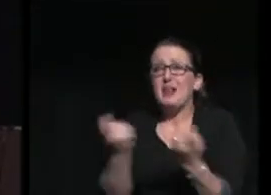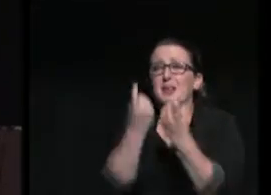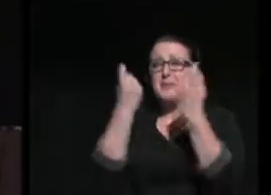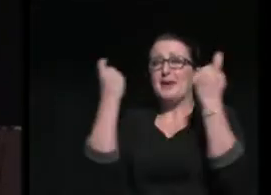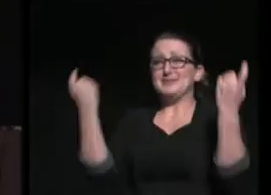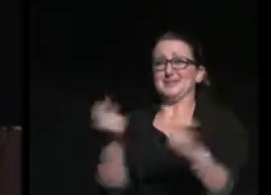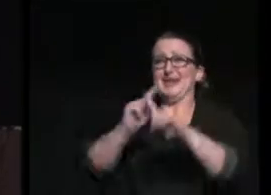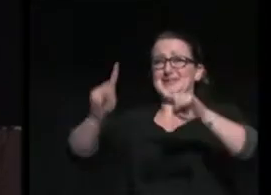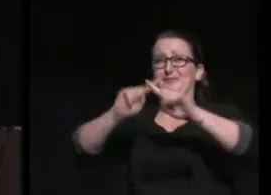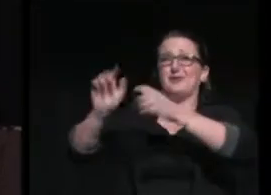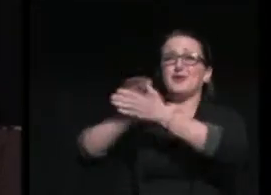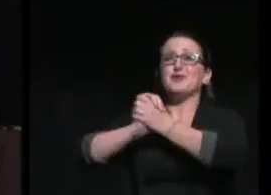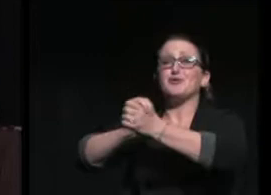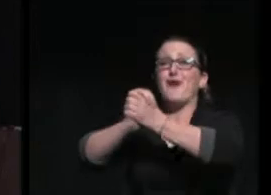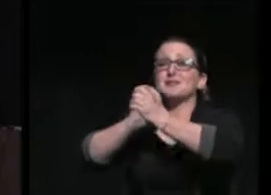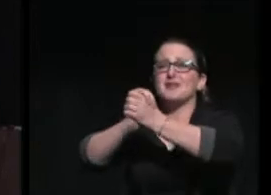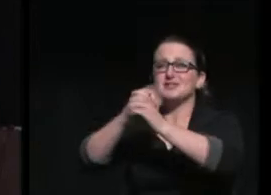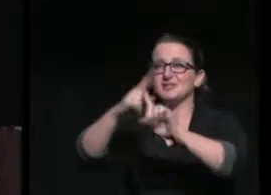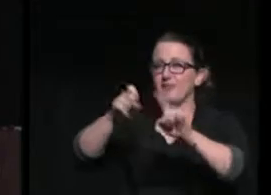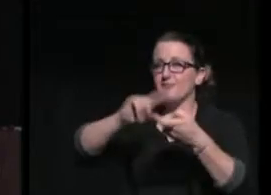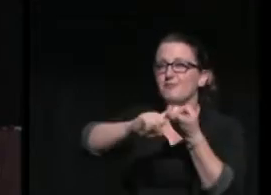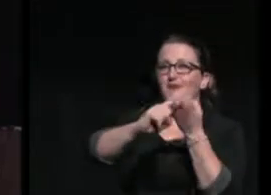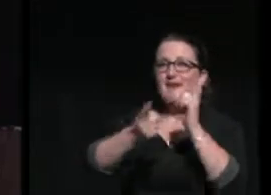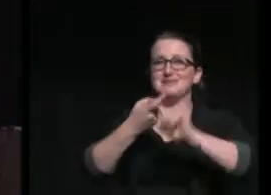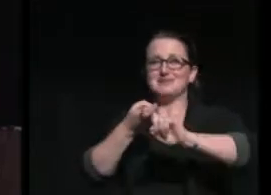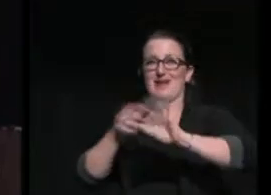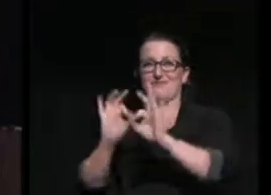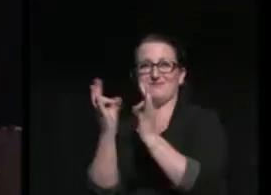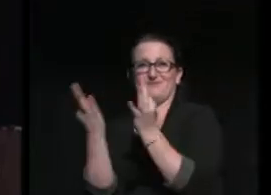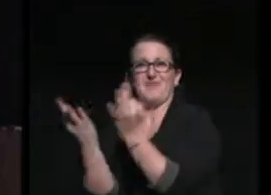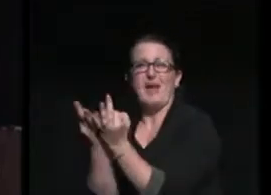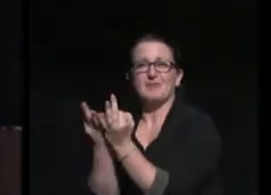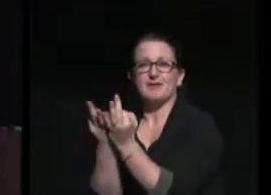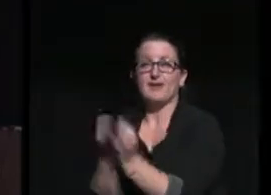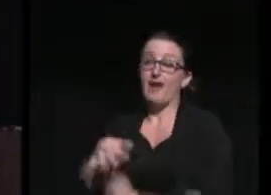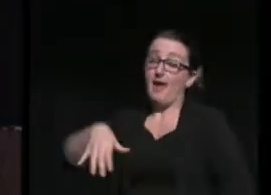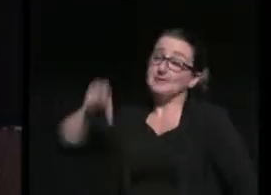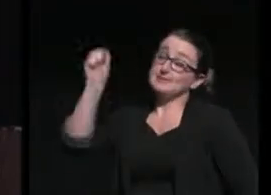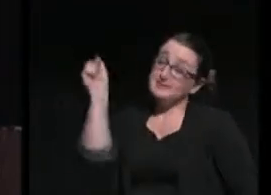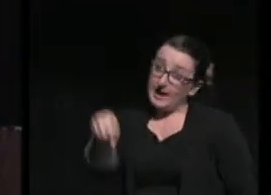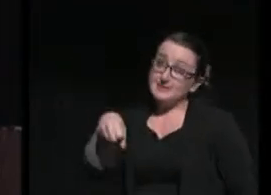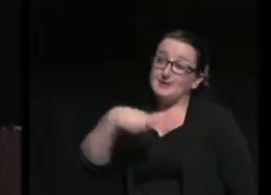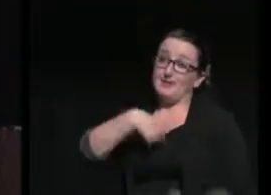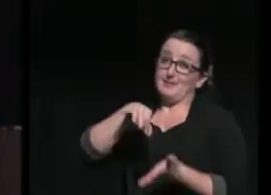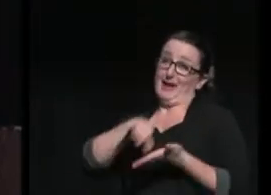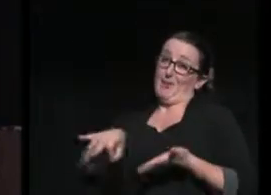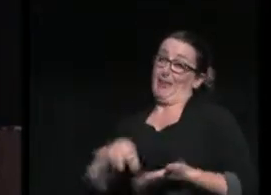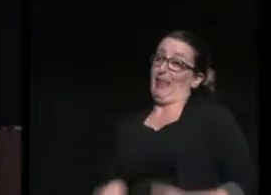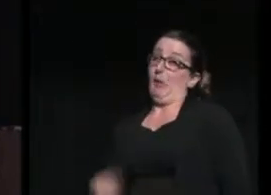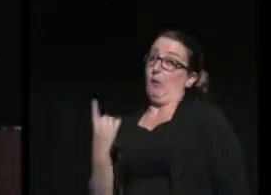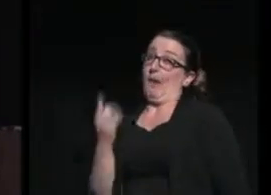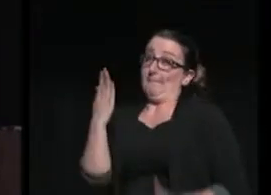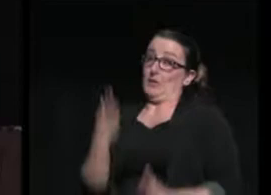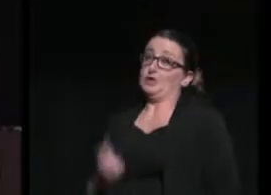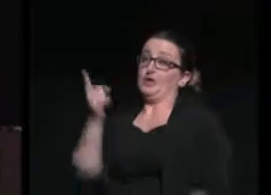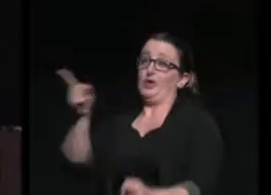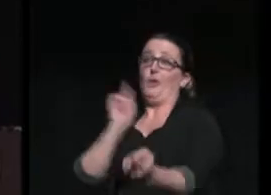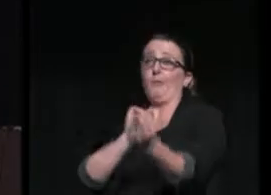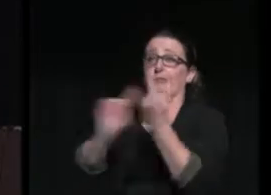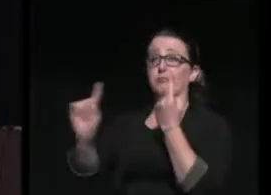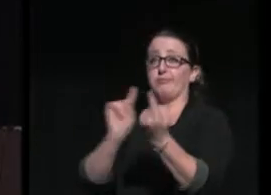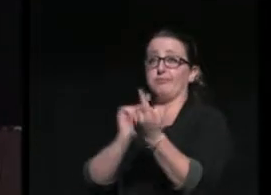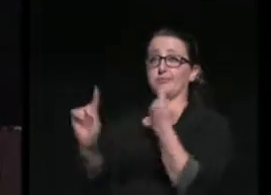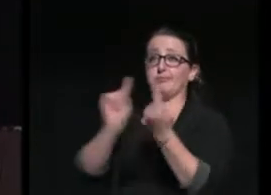congratulations of friends and family. And yes, I'm even counting that one person you passed on campus every day